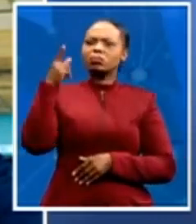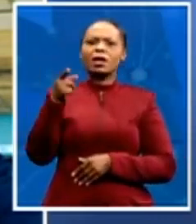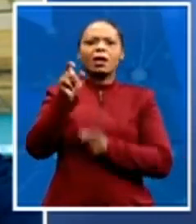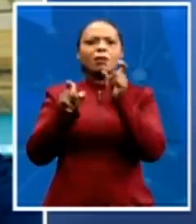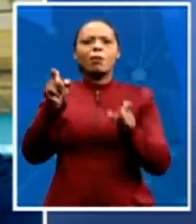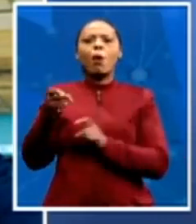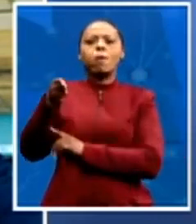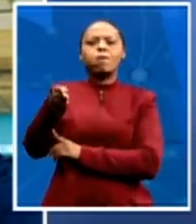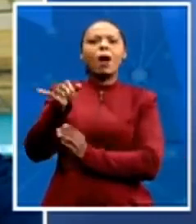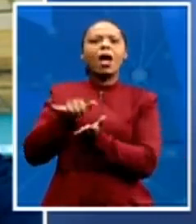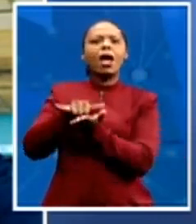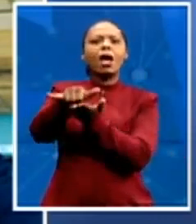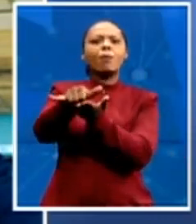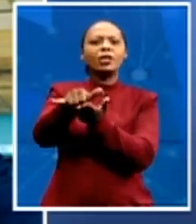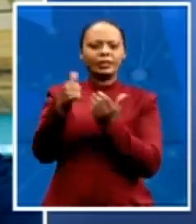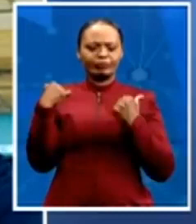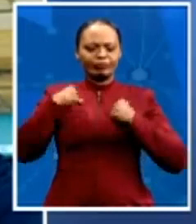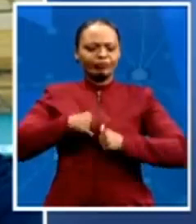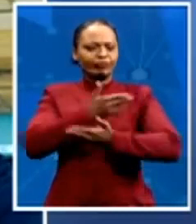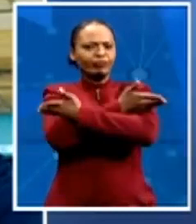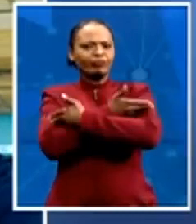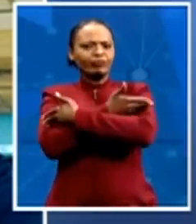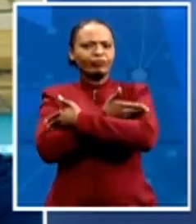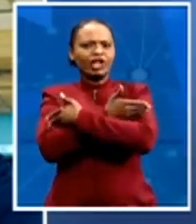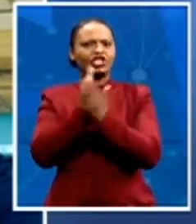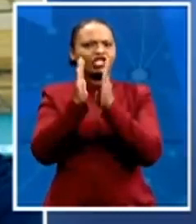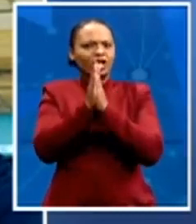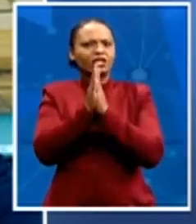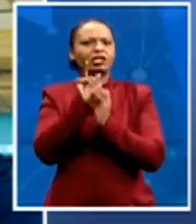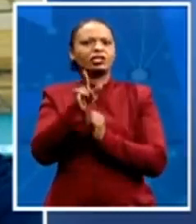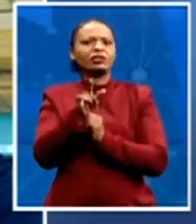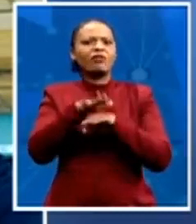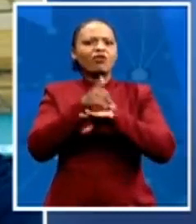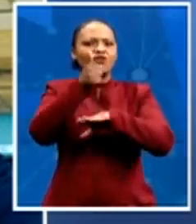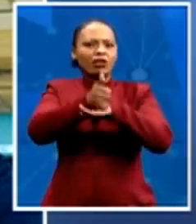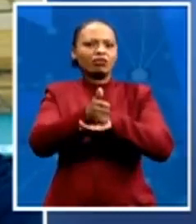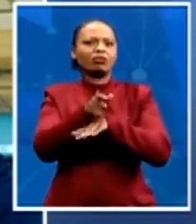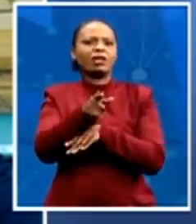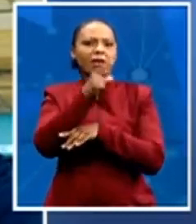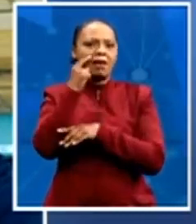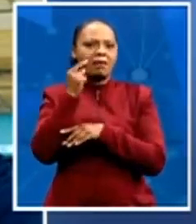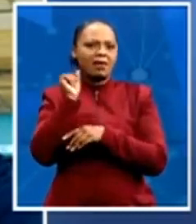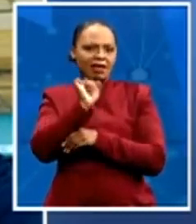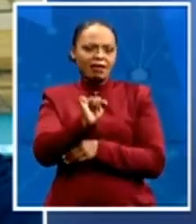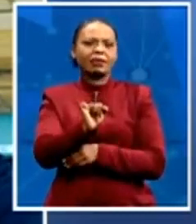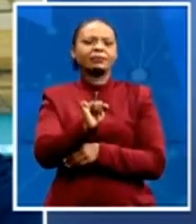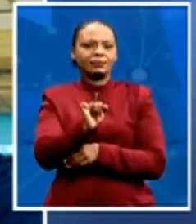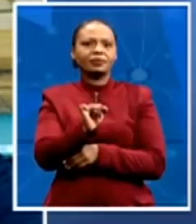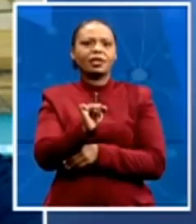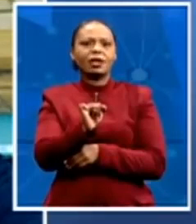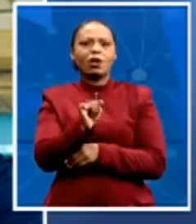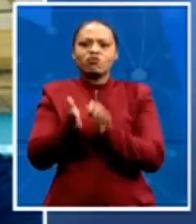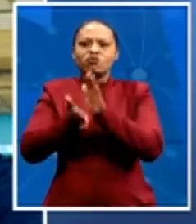of the Church of All Nations going to Nigeria. So, even though the groups